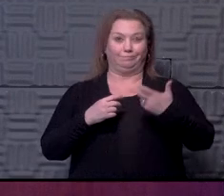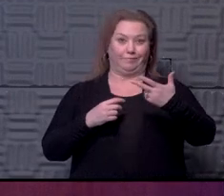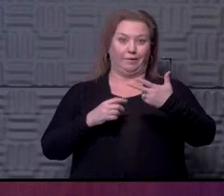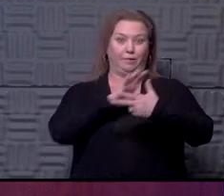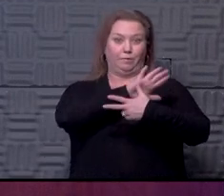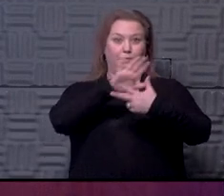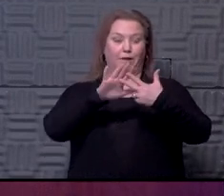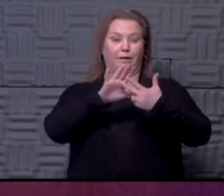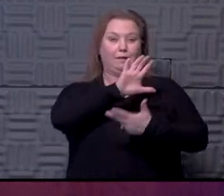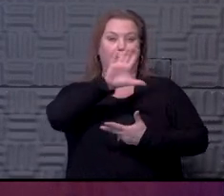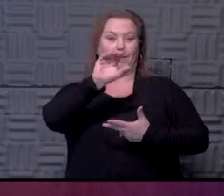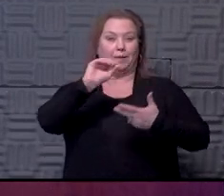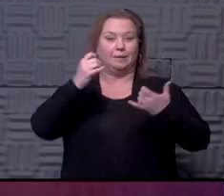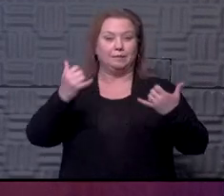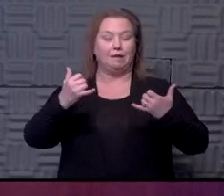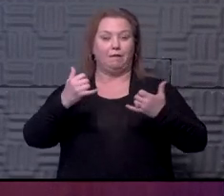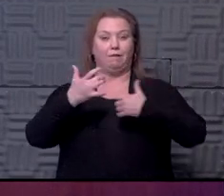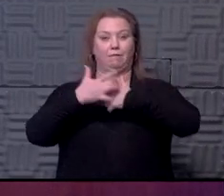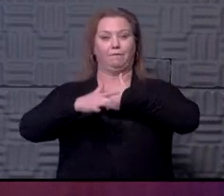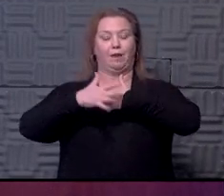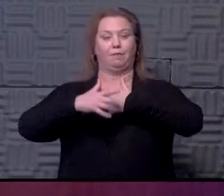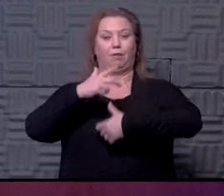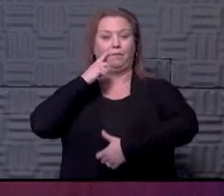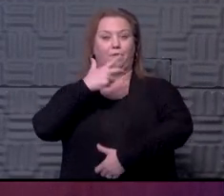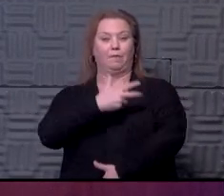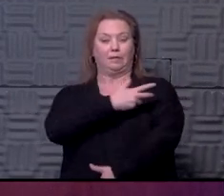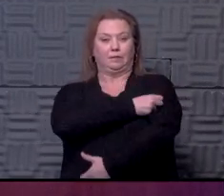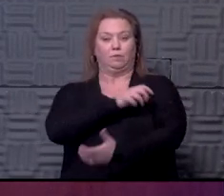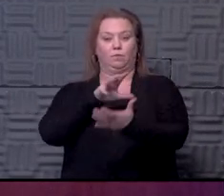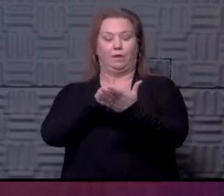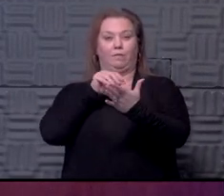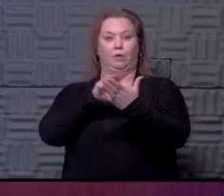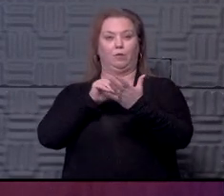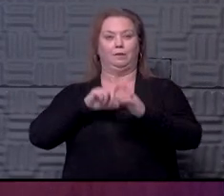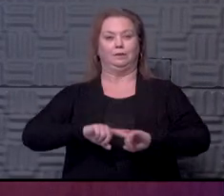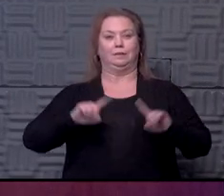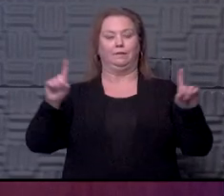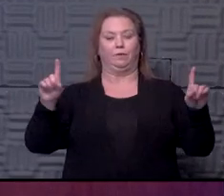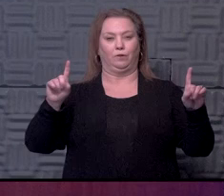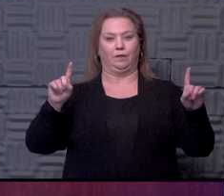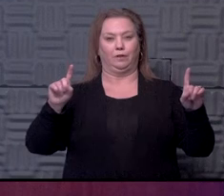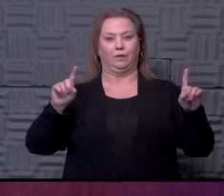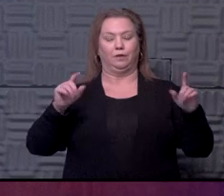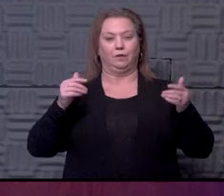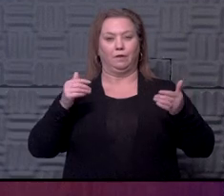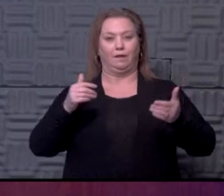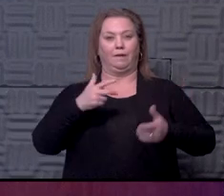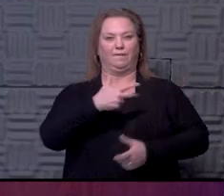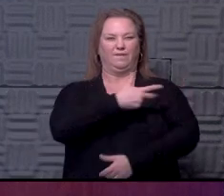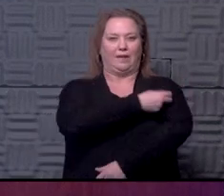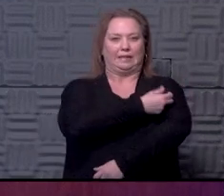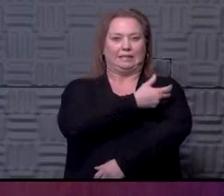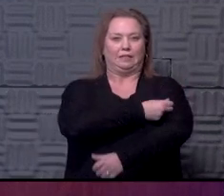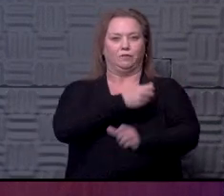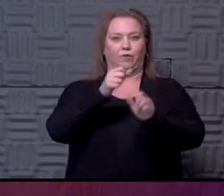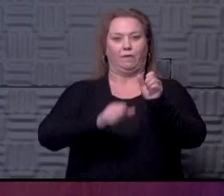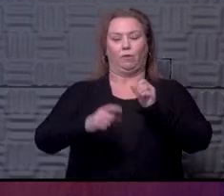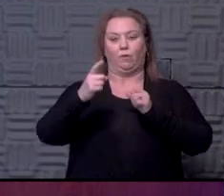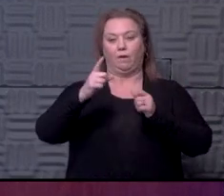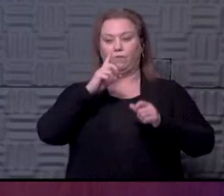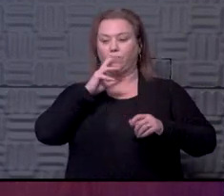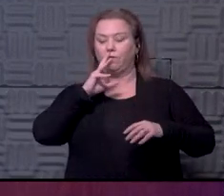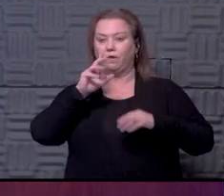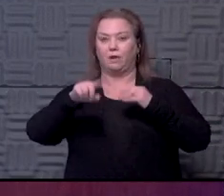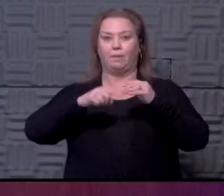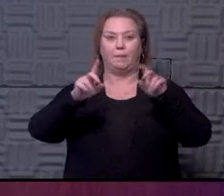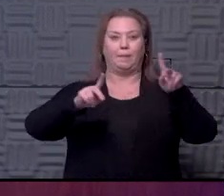available, as we all have learned, is something very different from vaccination of everyone who wants it, whether we're